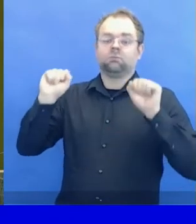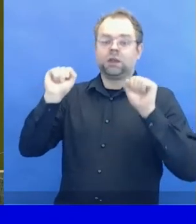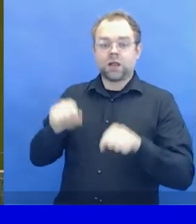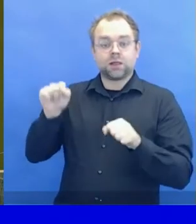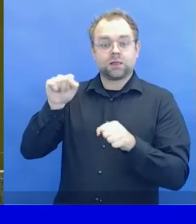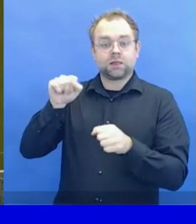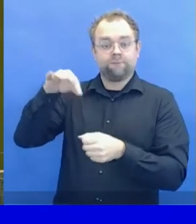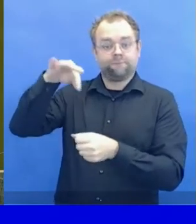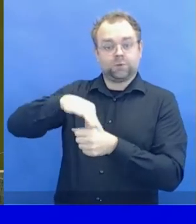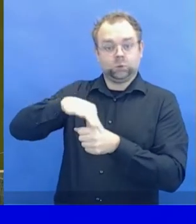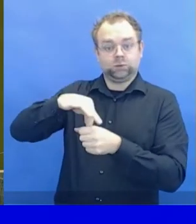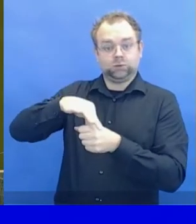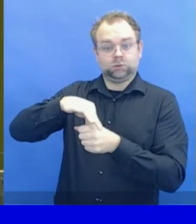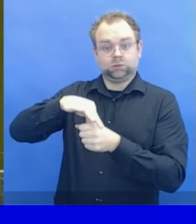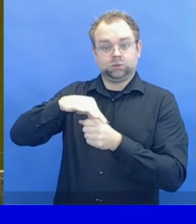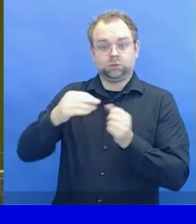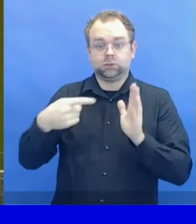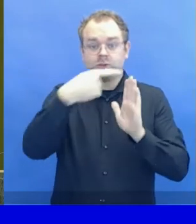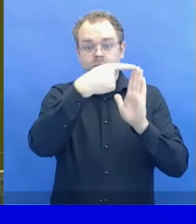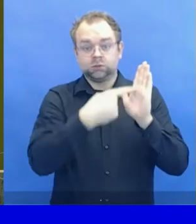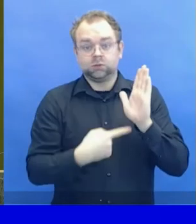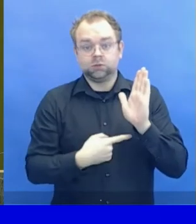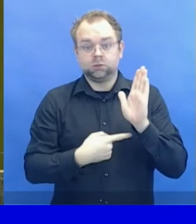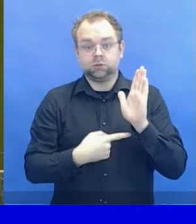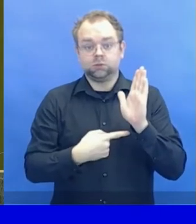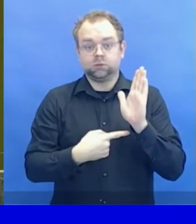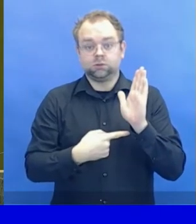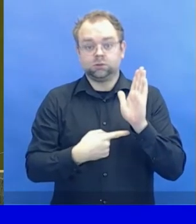indicated will be considered invalid.